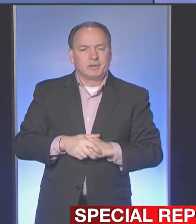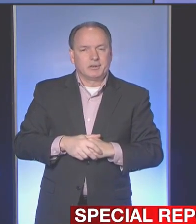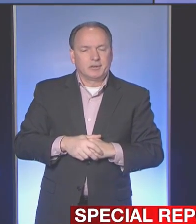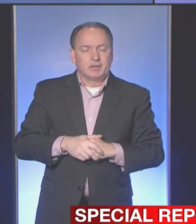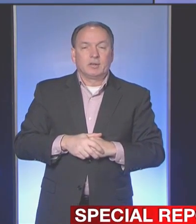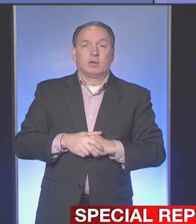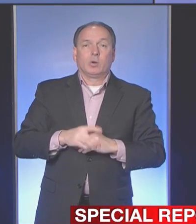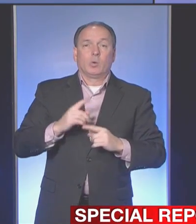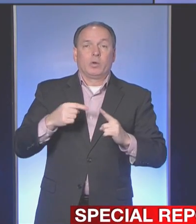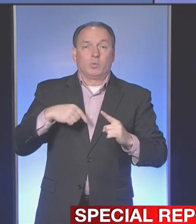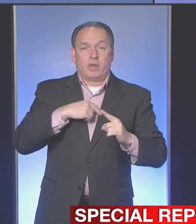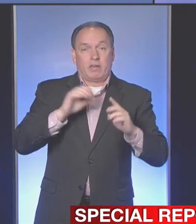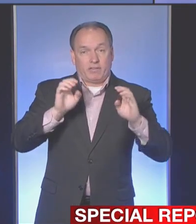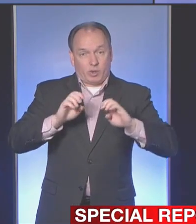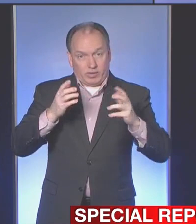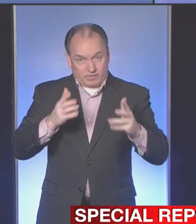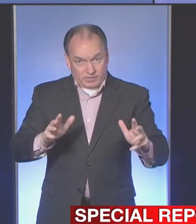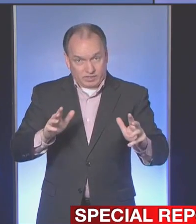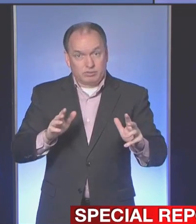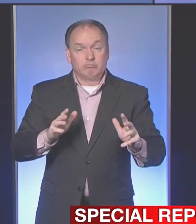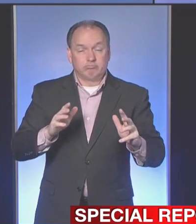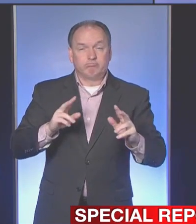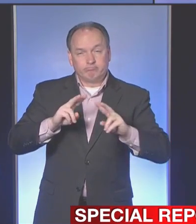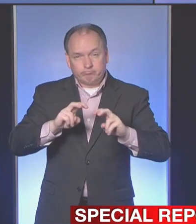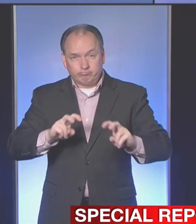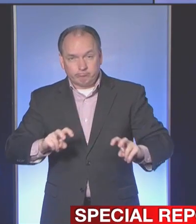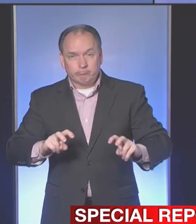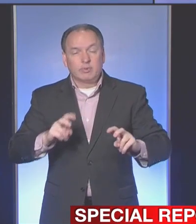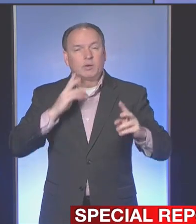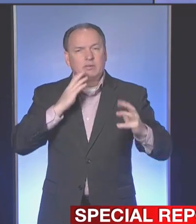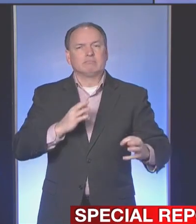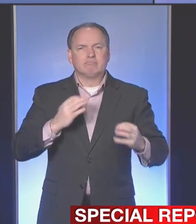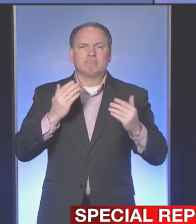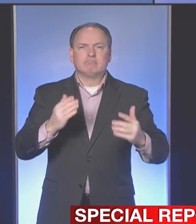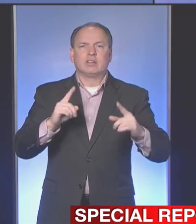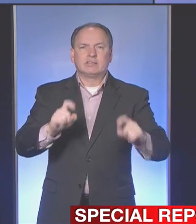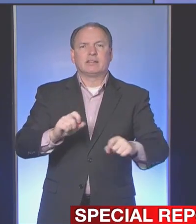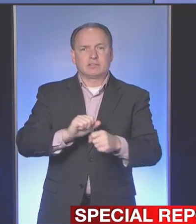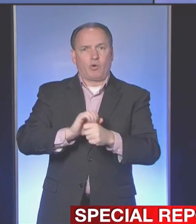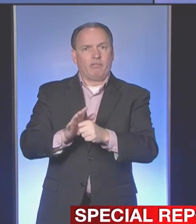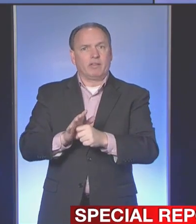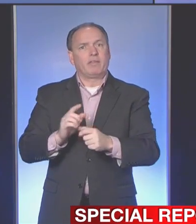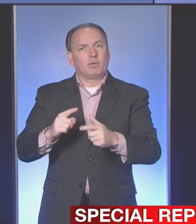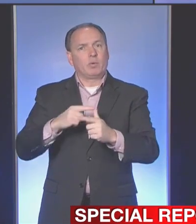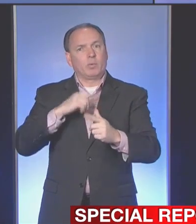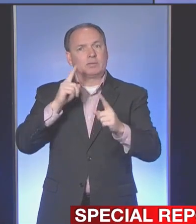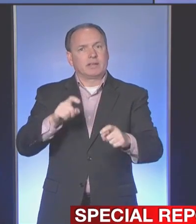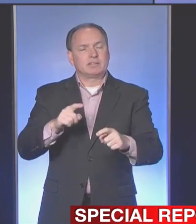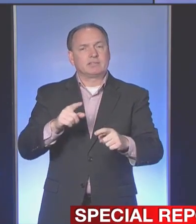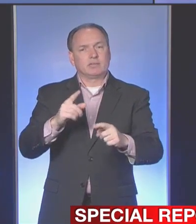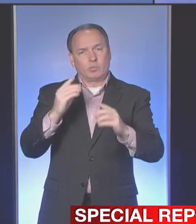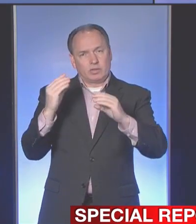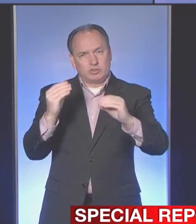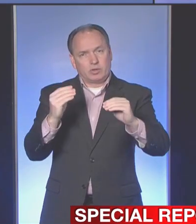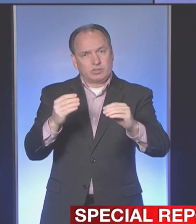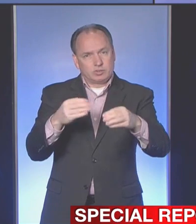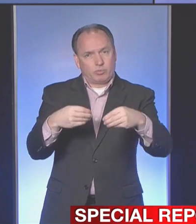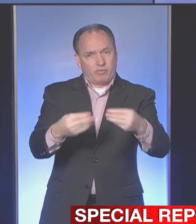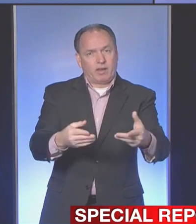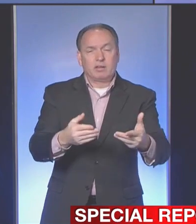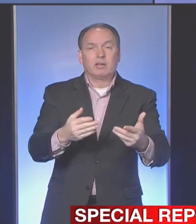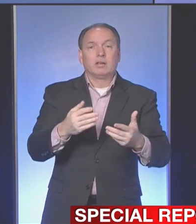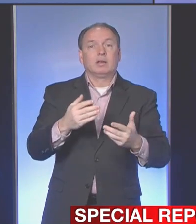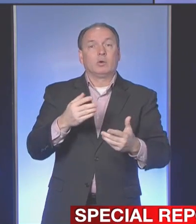Once we evaluate you and we determine that testing is appropriate we will test you. We will give you instructions. Those instructions probably will say